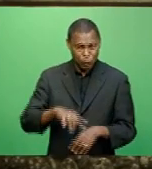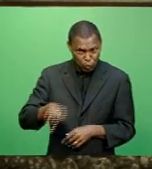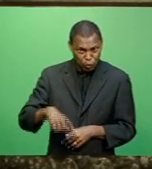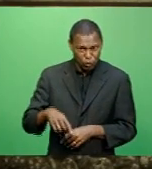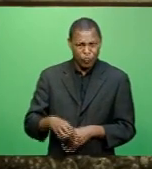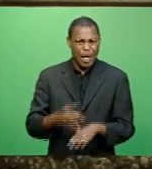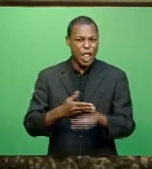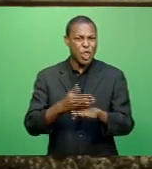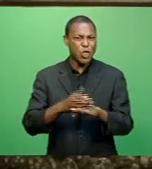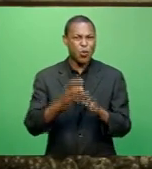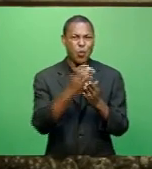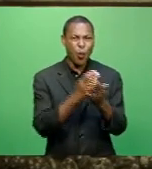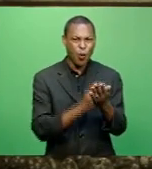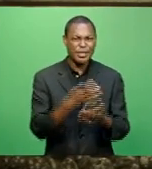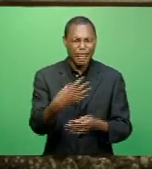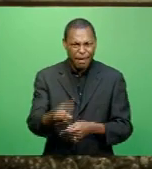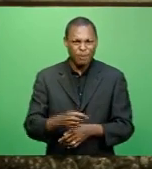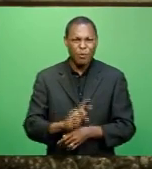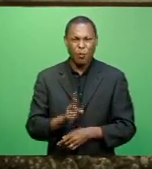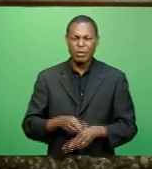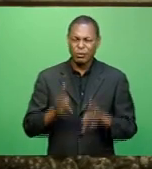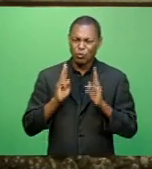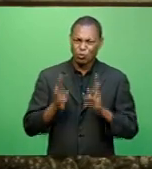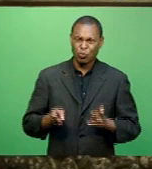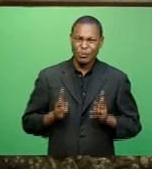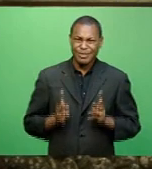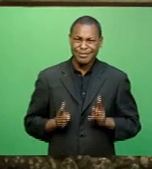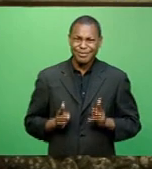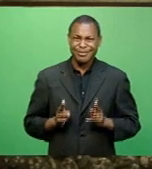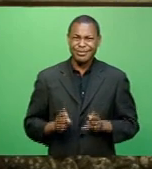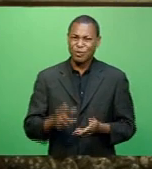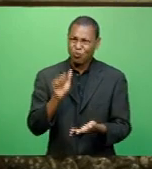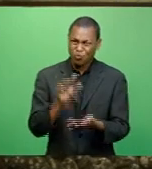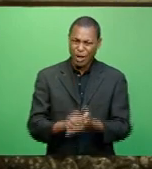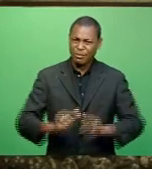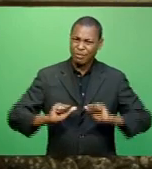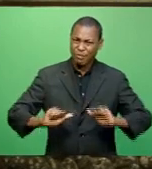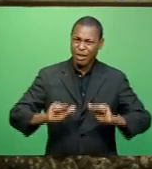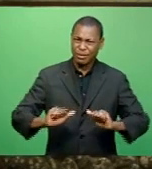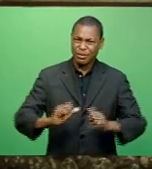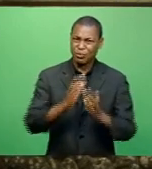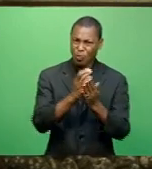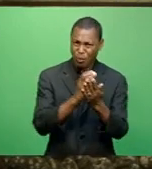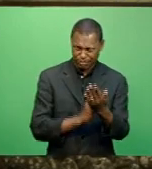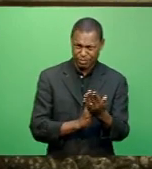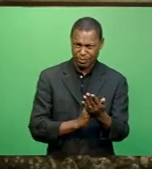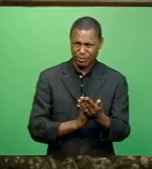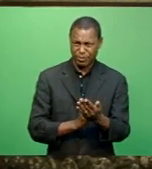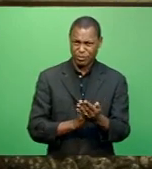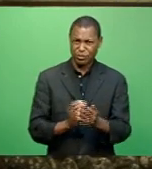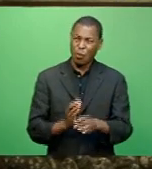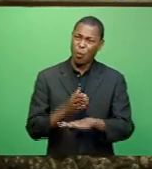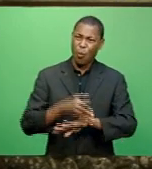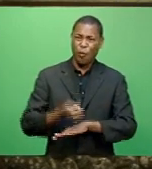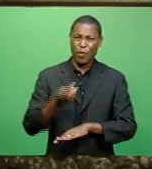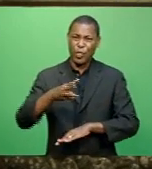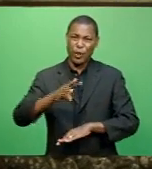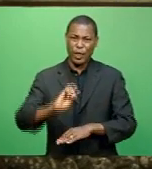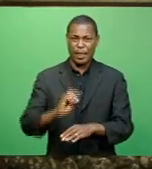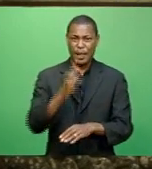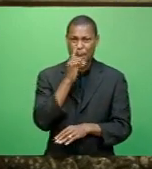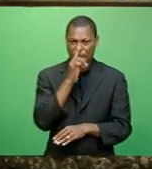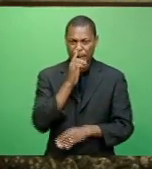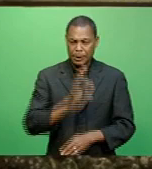course will be offered, which is the Human Rights Defenders course. Already, there are over 30 students who have shown